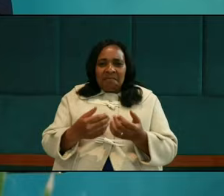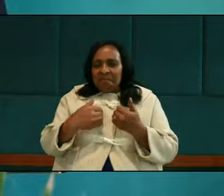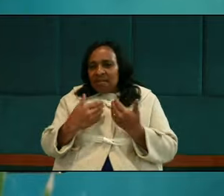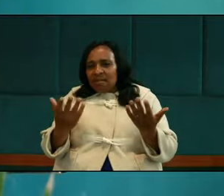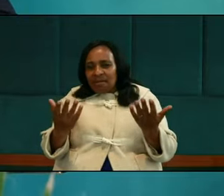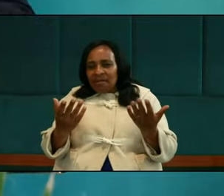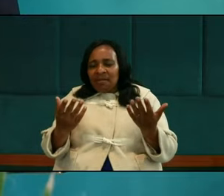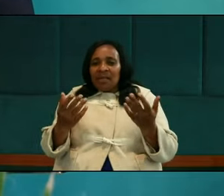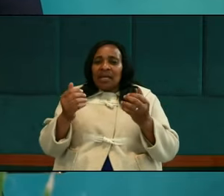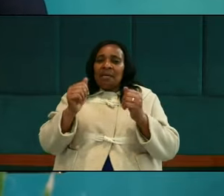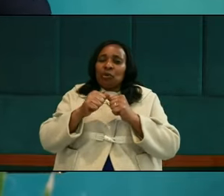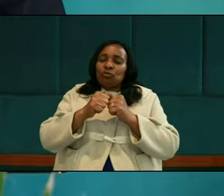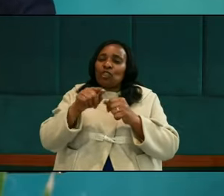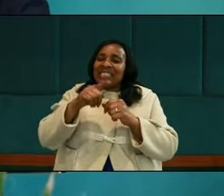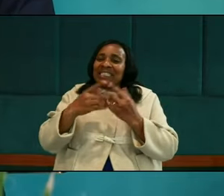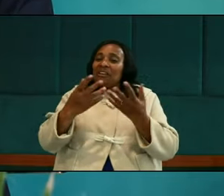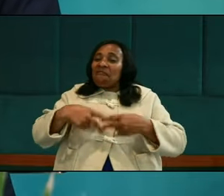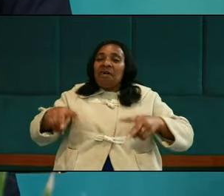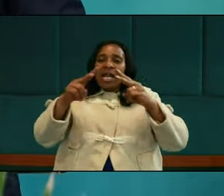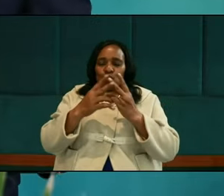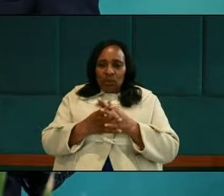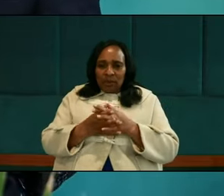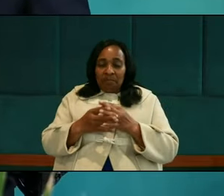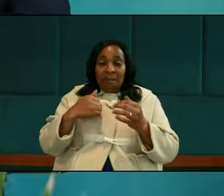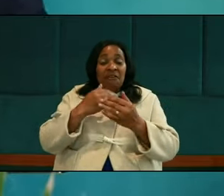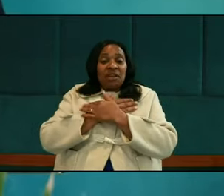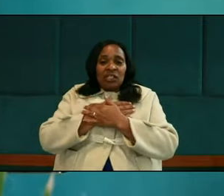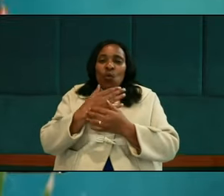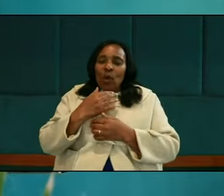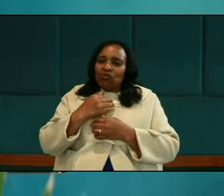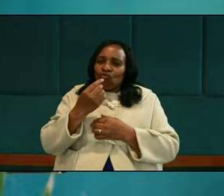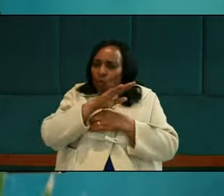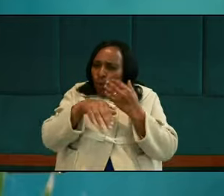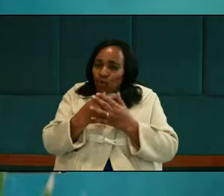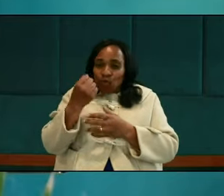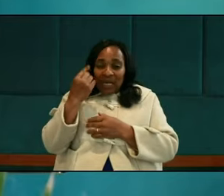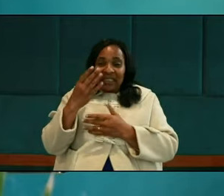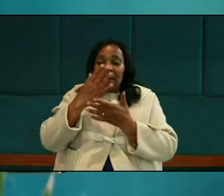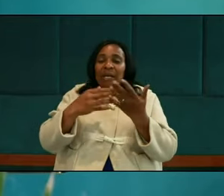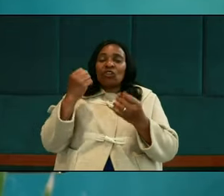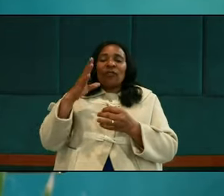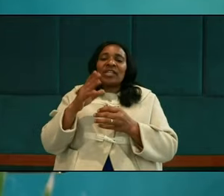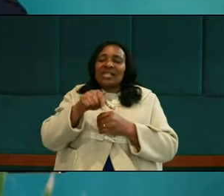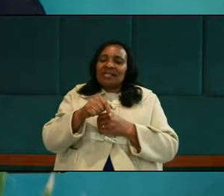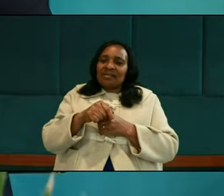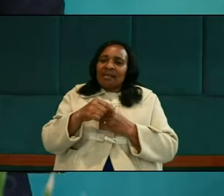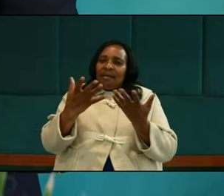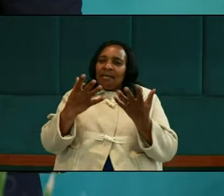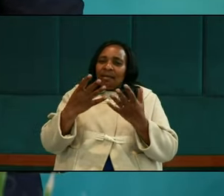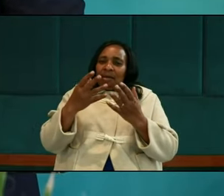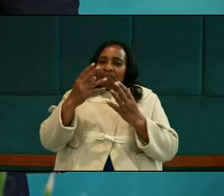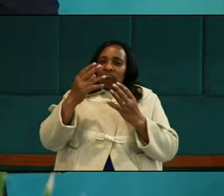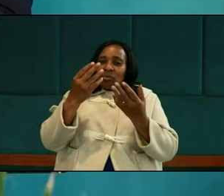overlooks its strength and value. Friends, I want you to understand that part of the beatitude, which we are